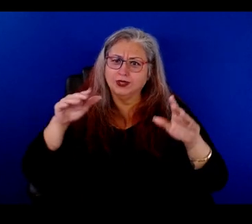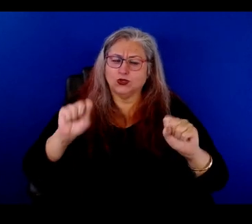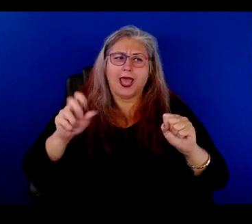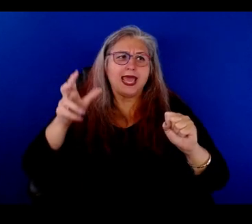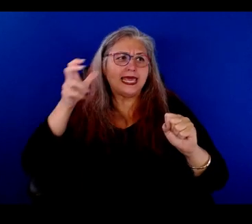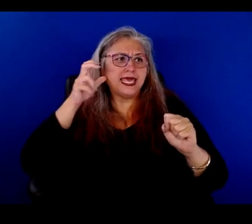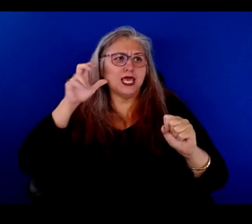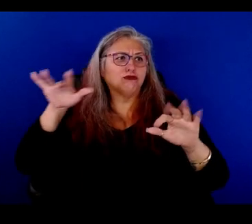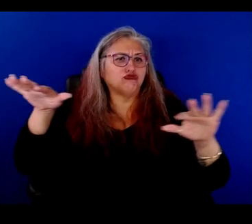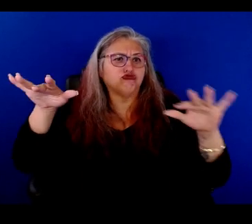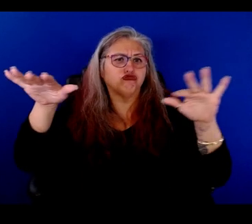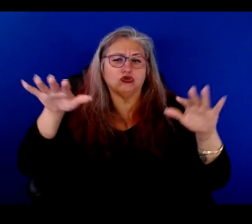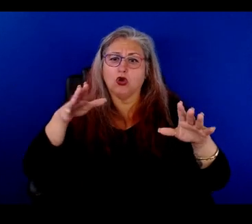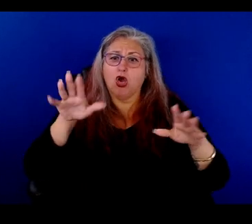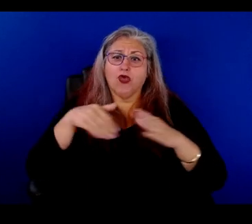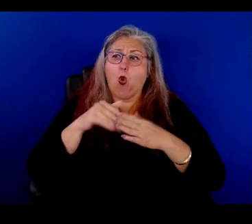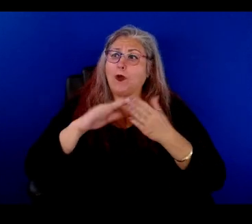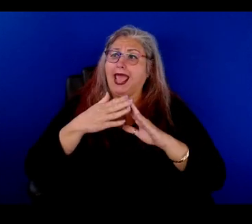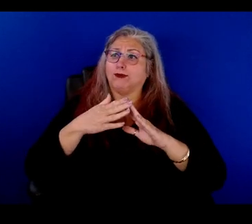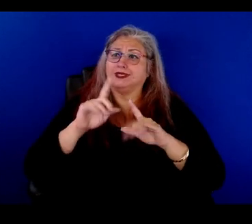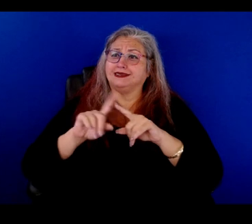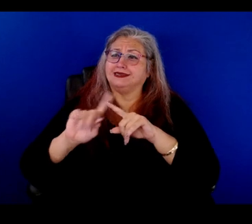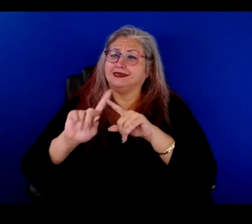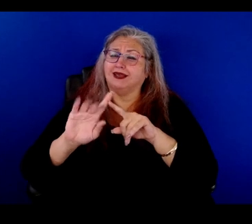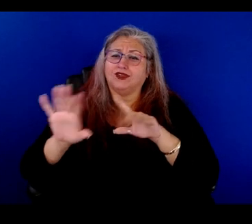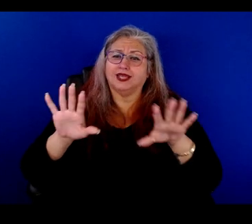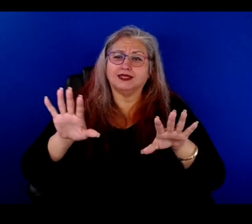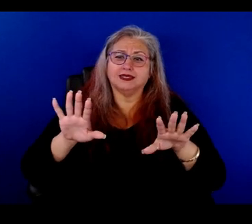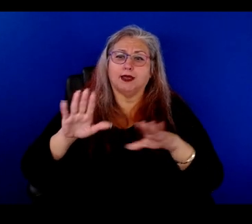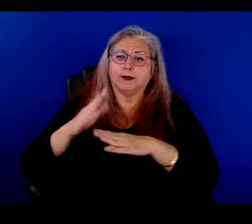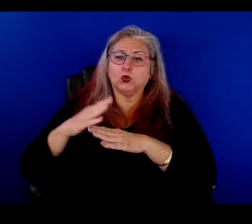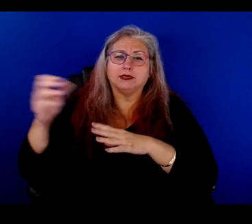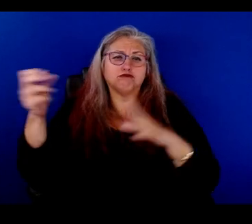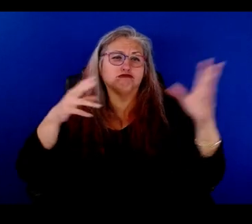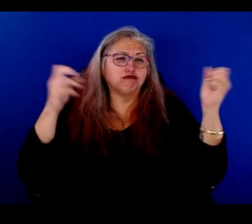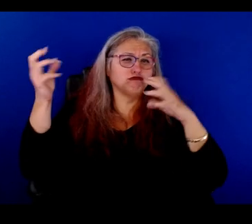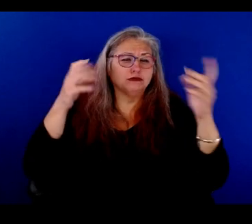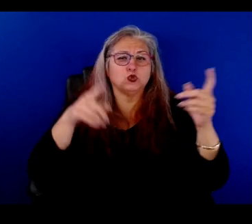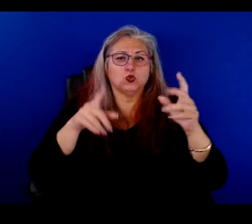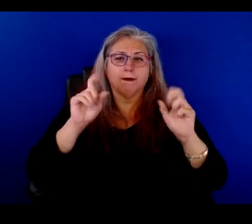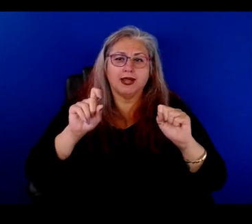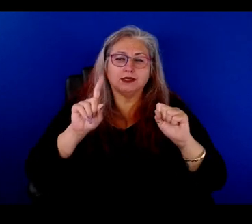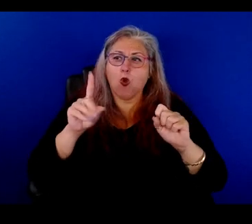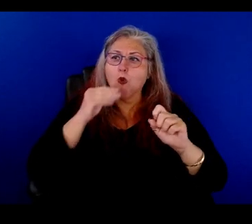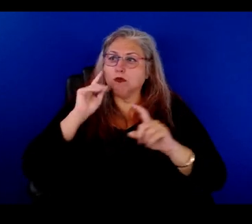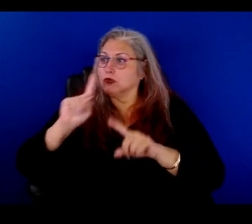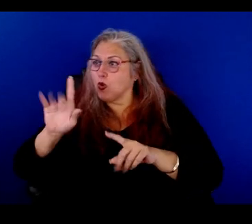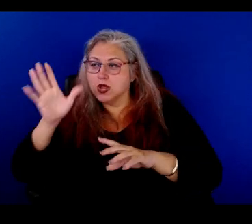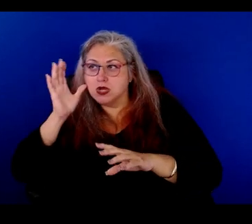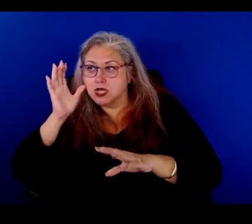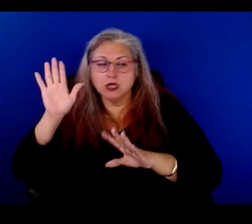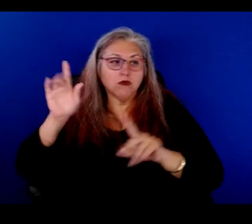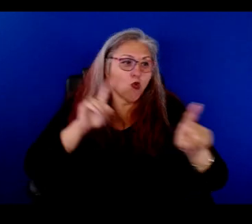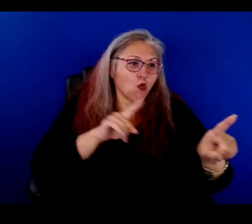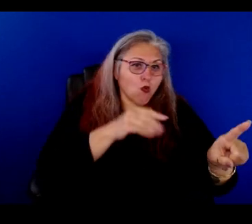hear it throughout the whole neighborhood, different musics. Then you just have to go to one house and hear that,